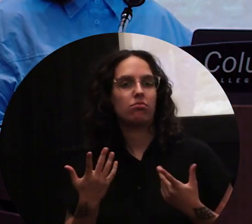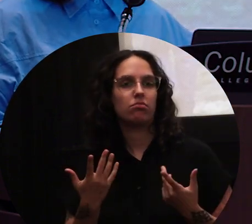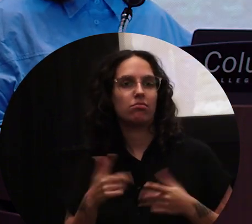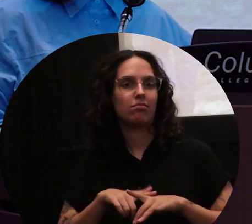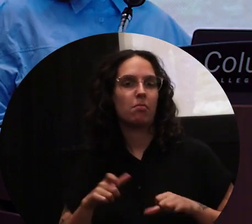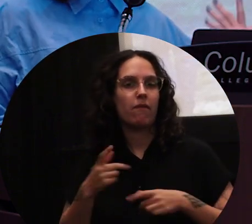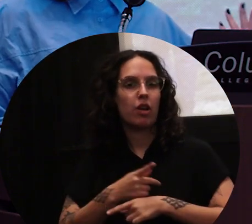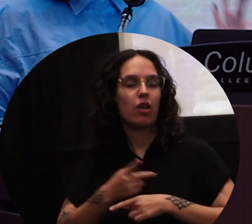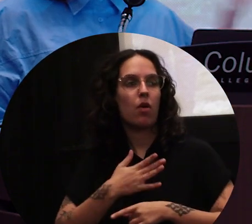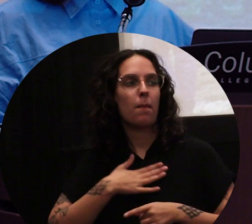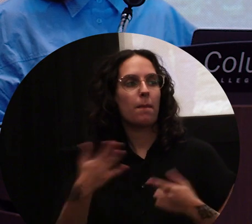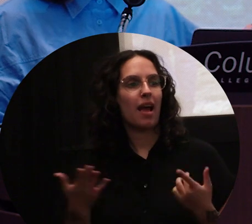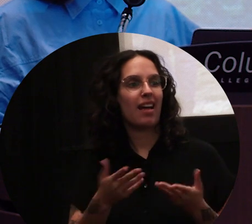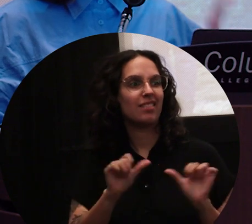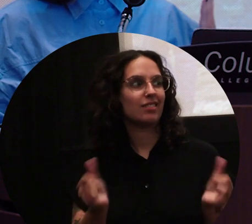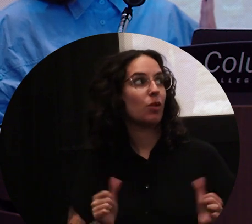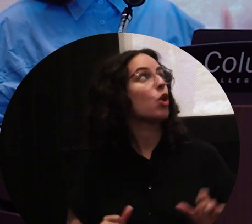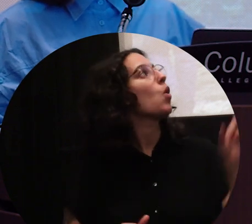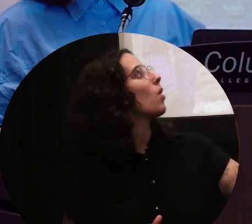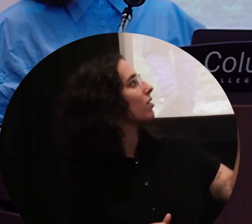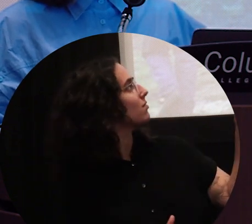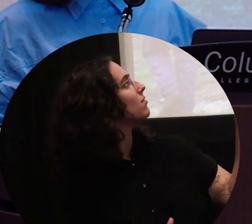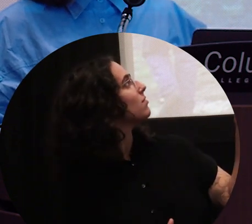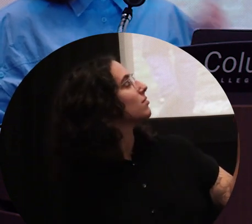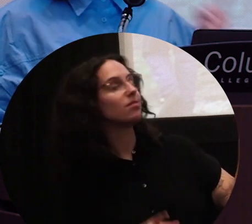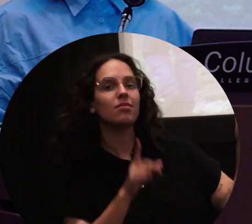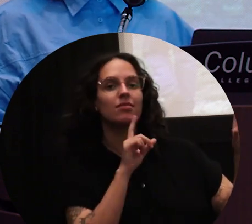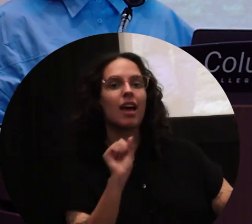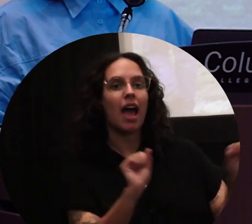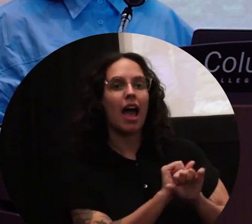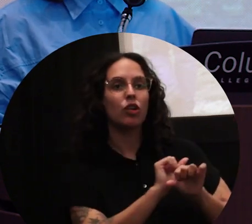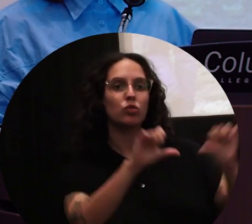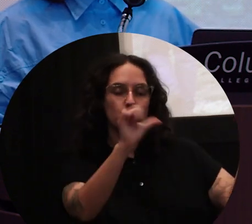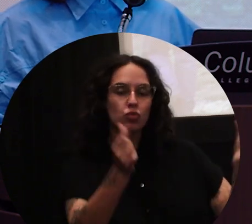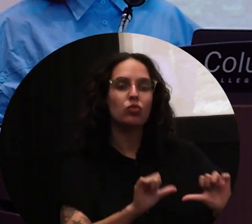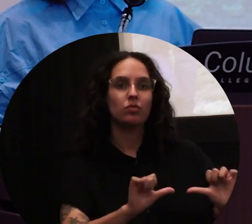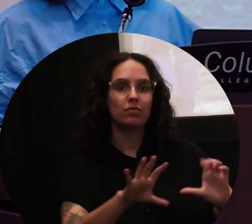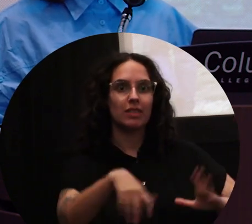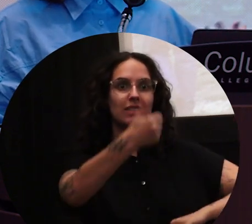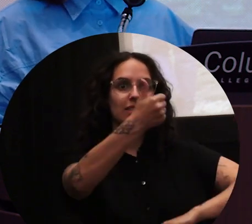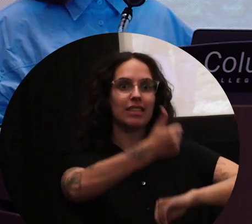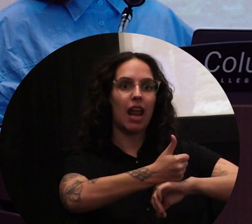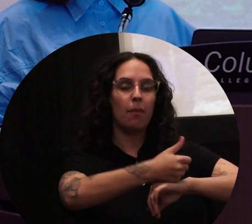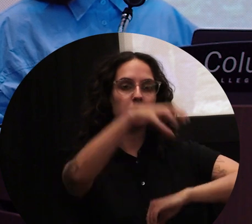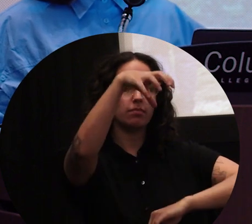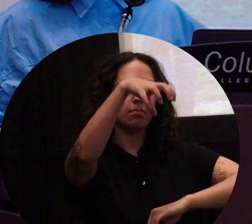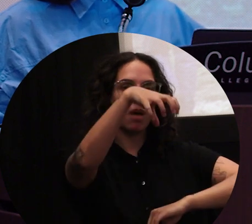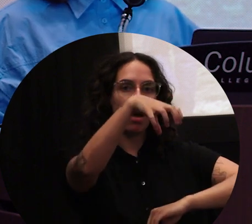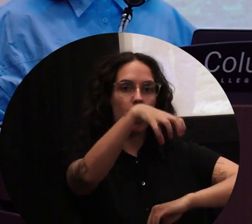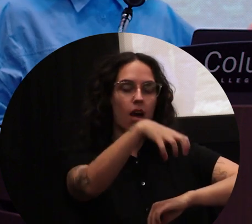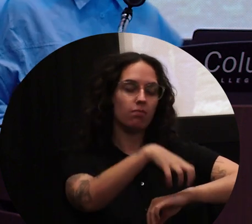So the piece, oh, and this is an image of the piece being installed. So this was also a really wonderful